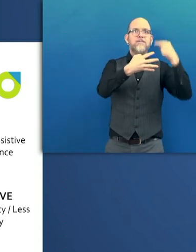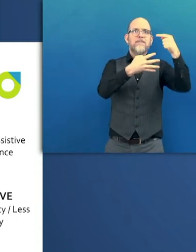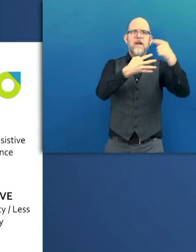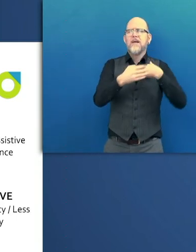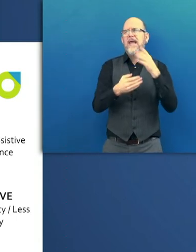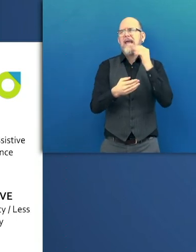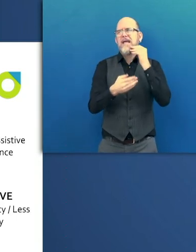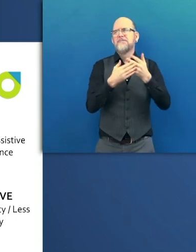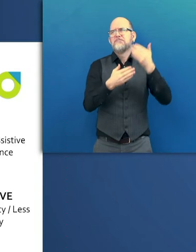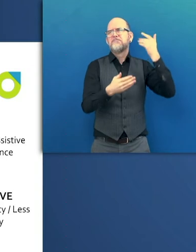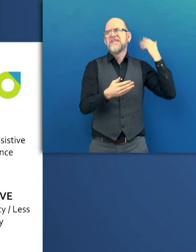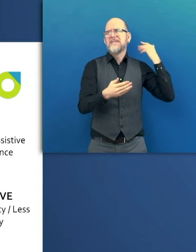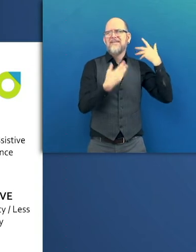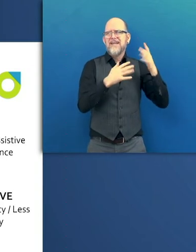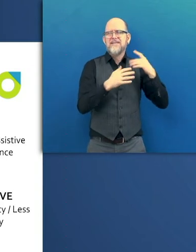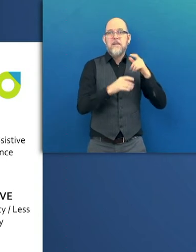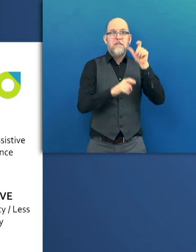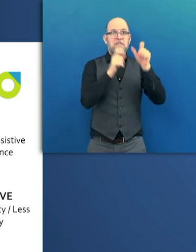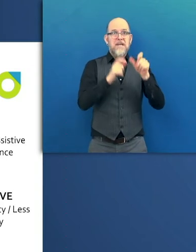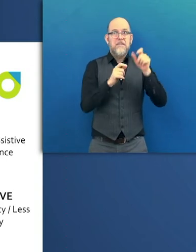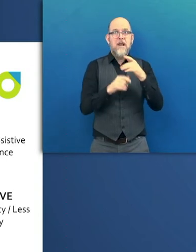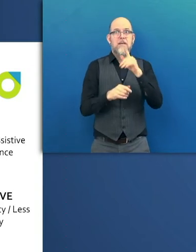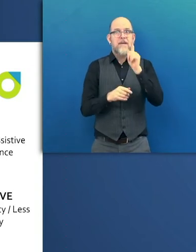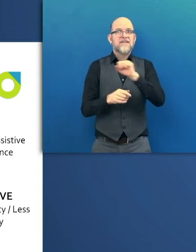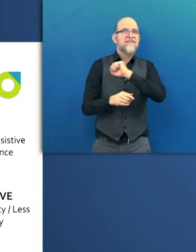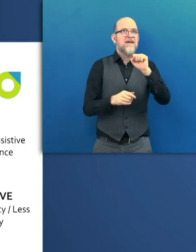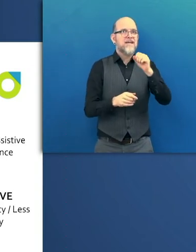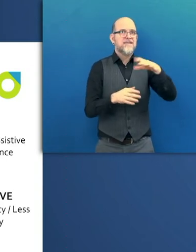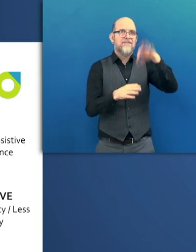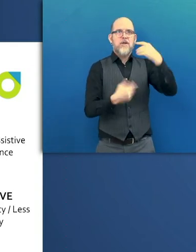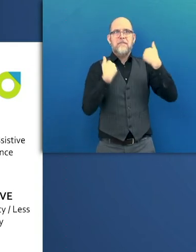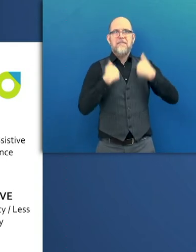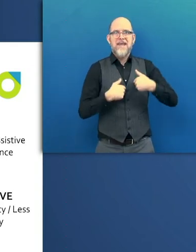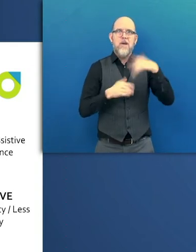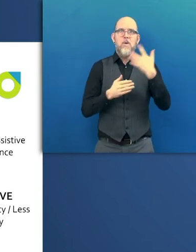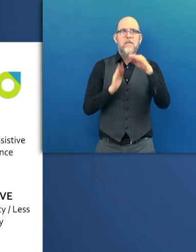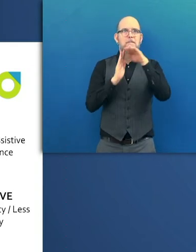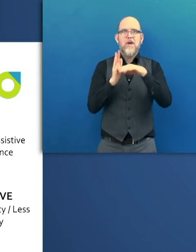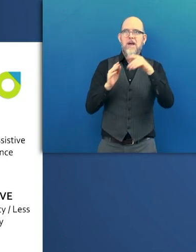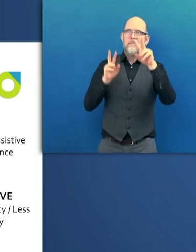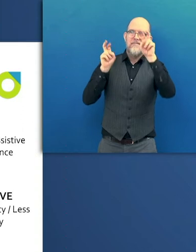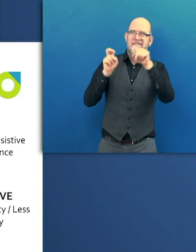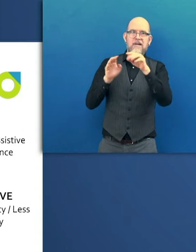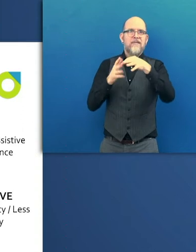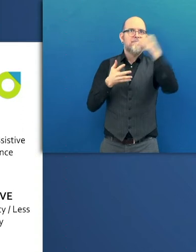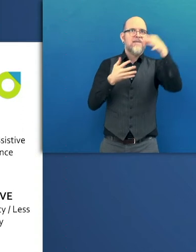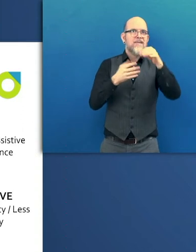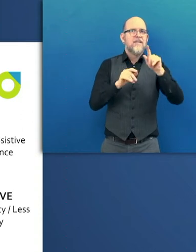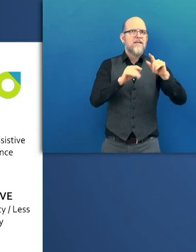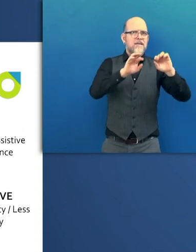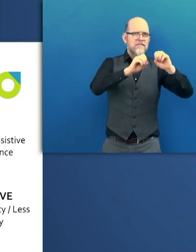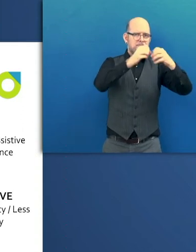need to find our content before they can use it. And search engine optimization is the most important aspect of the